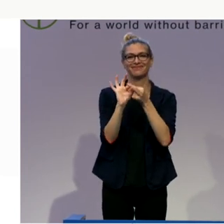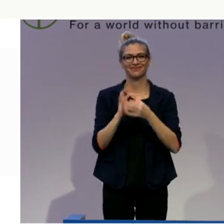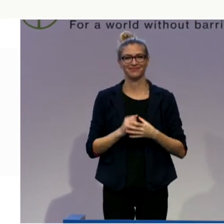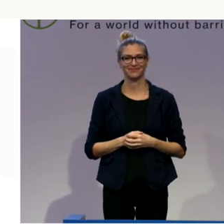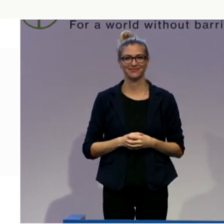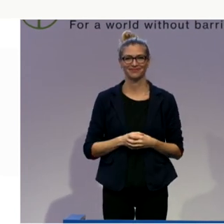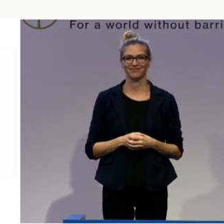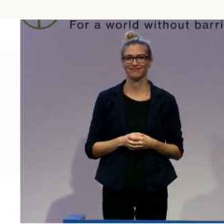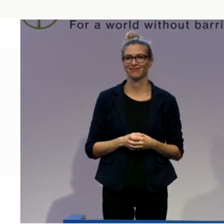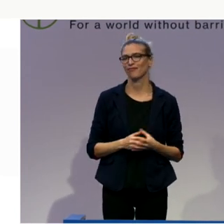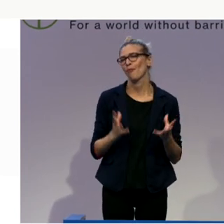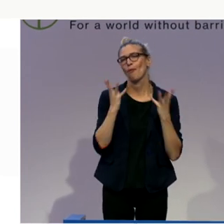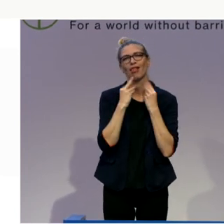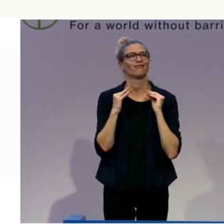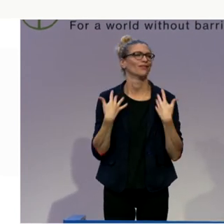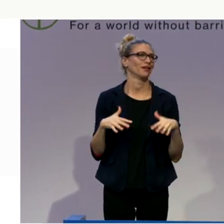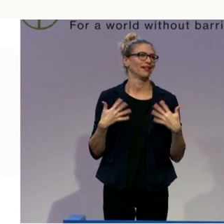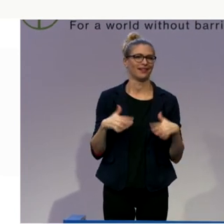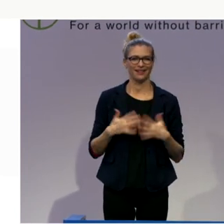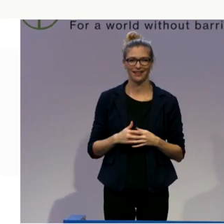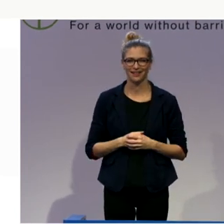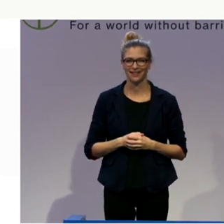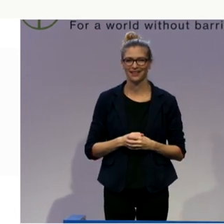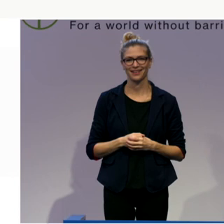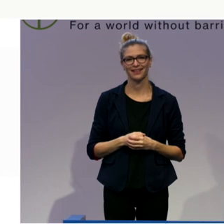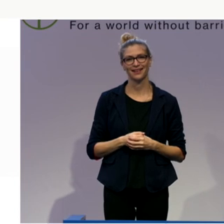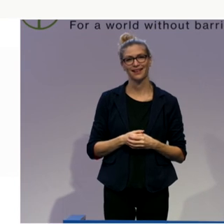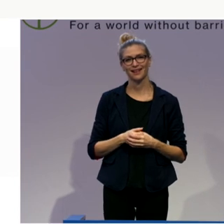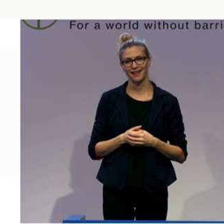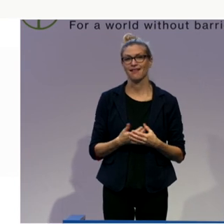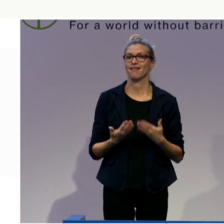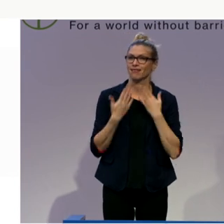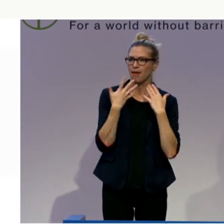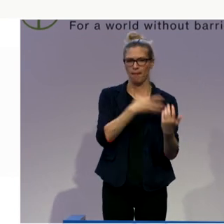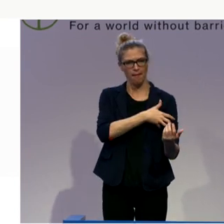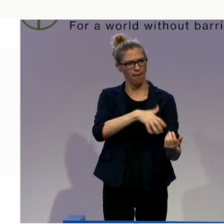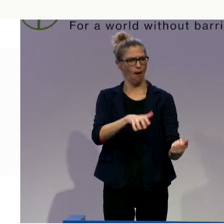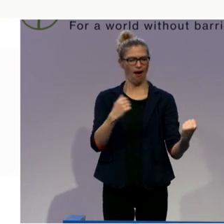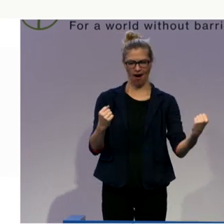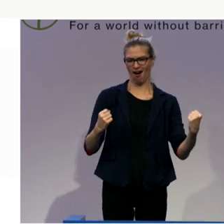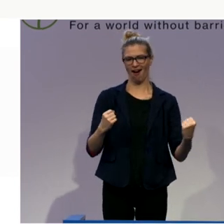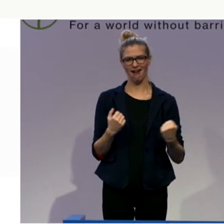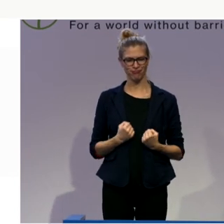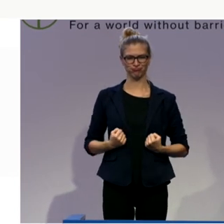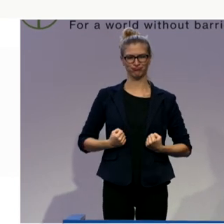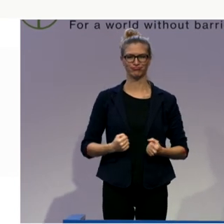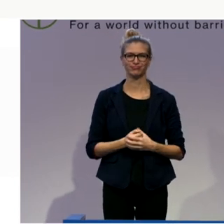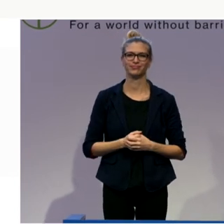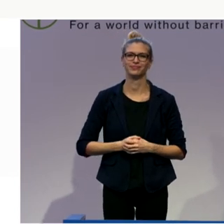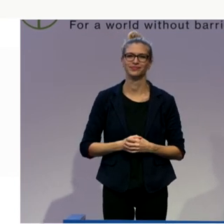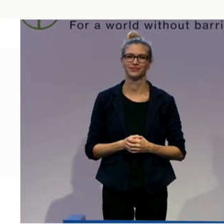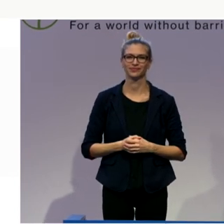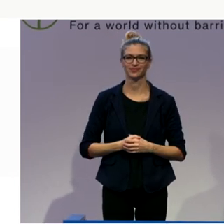Wonderful. Wonderful. Thanks. Empowered. Empowered. Empowered. Thanks.